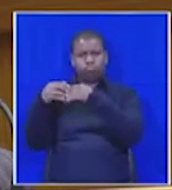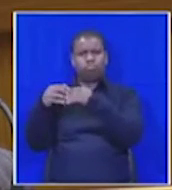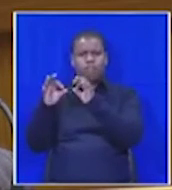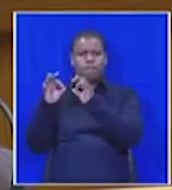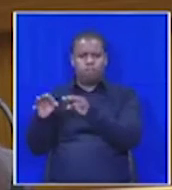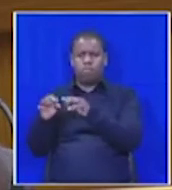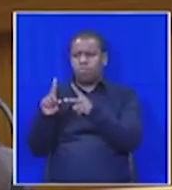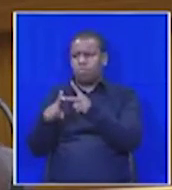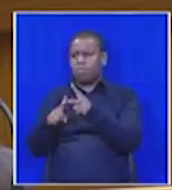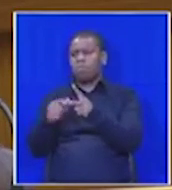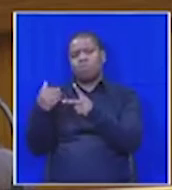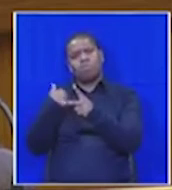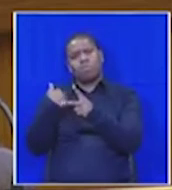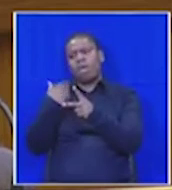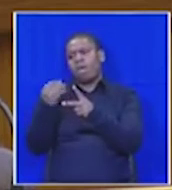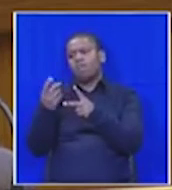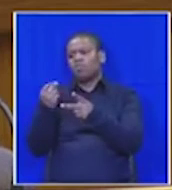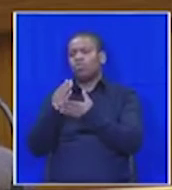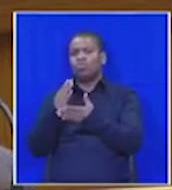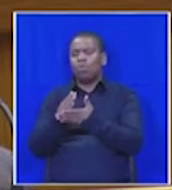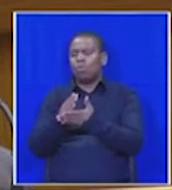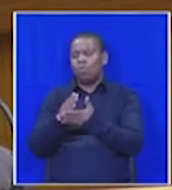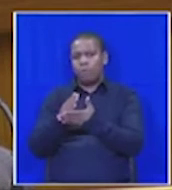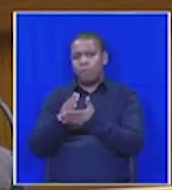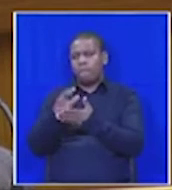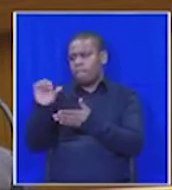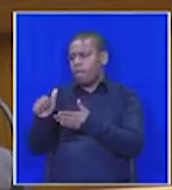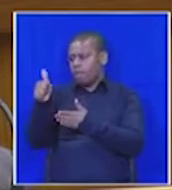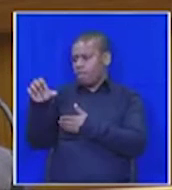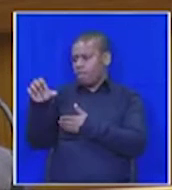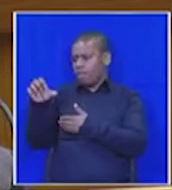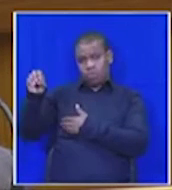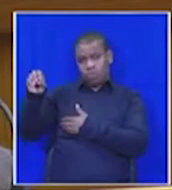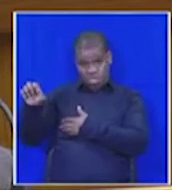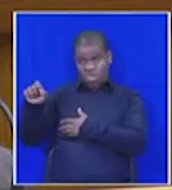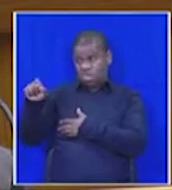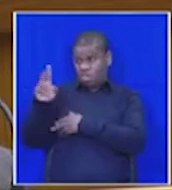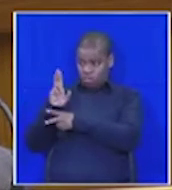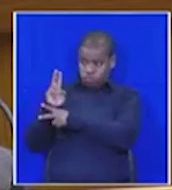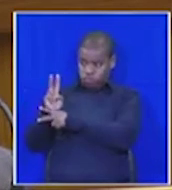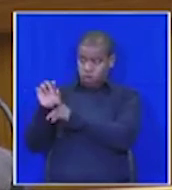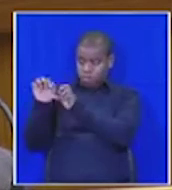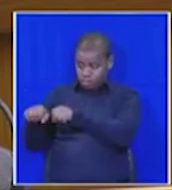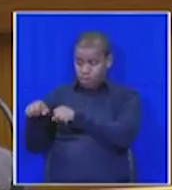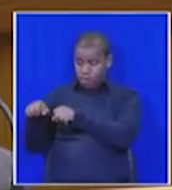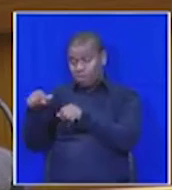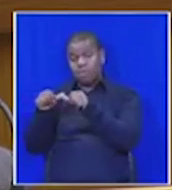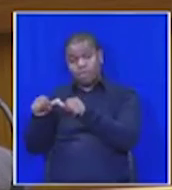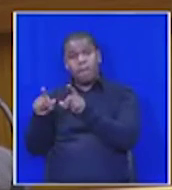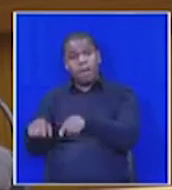a responsibility to oversee some SOCs and this must continue.